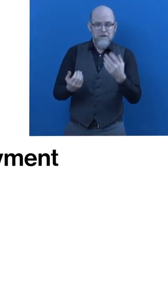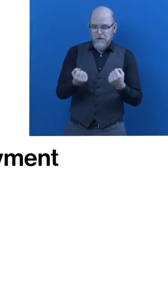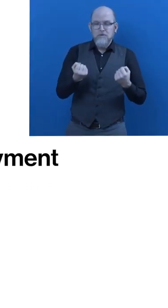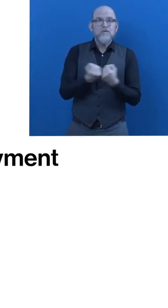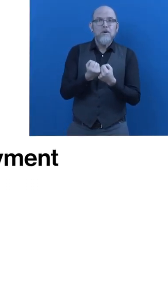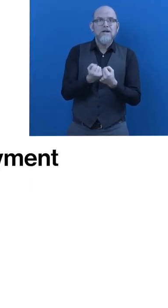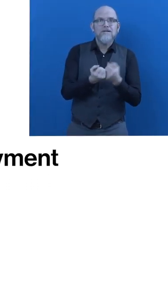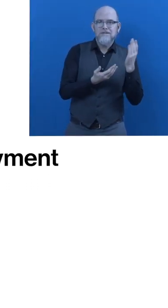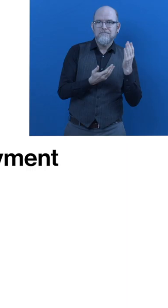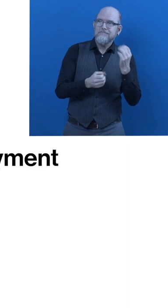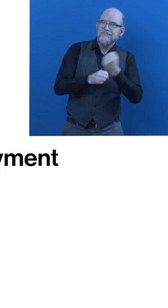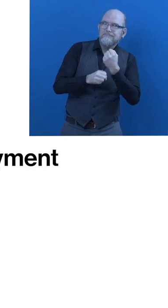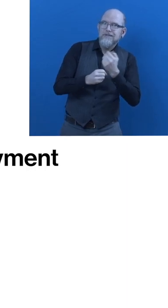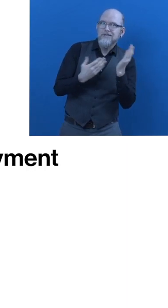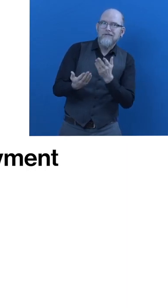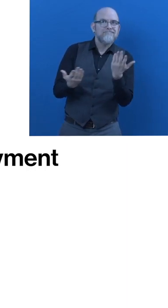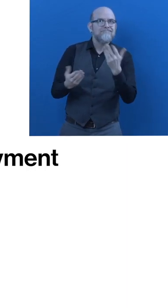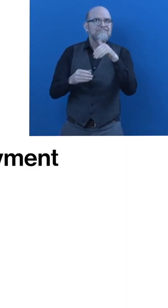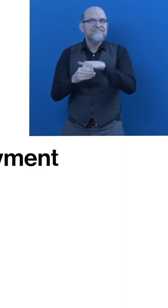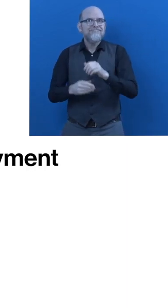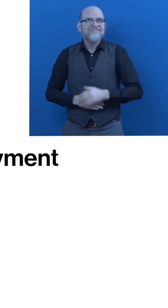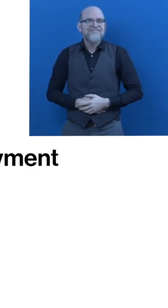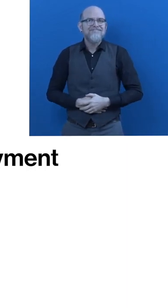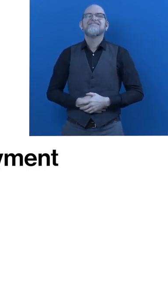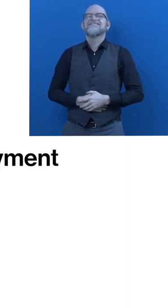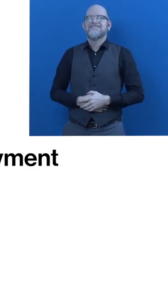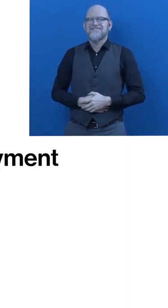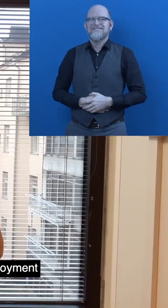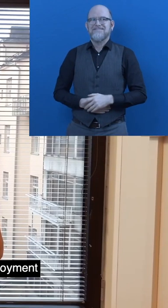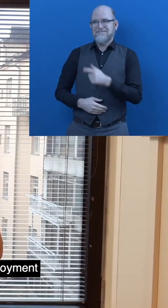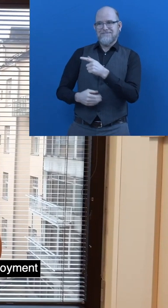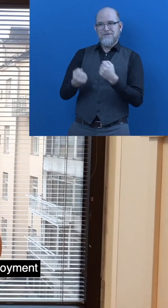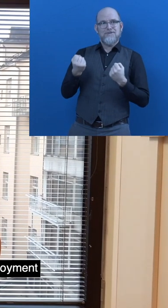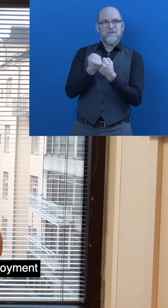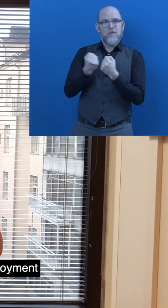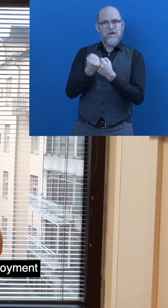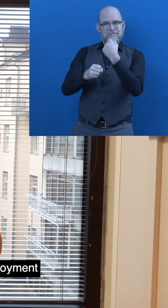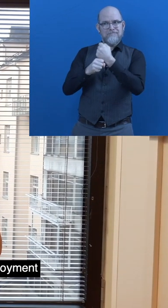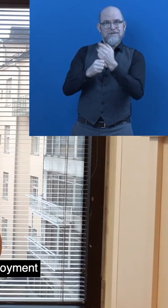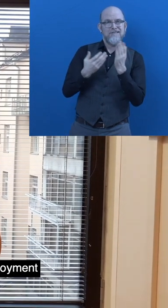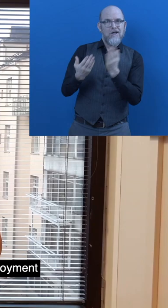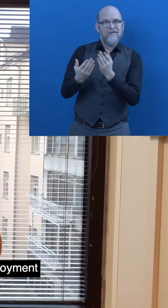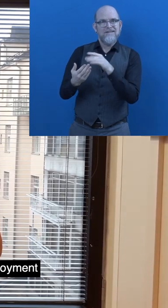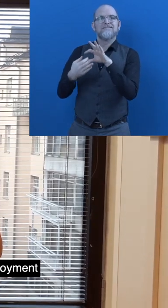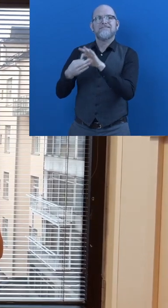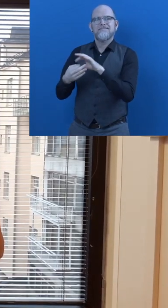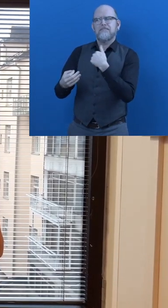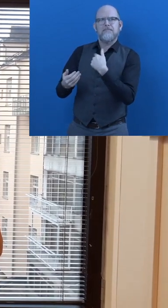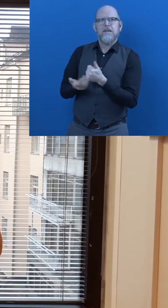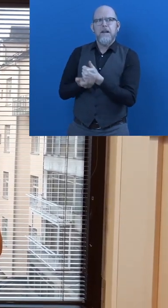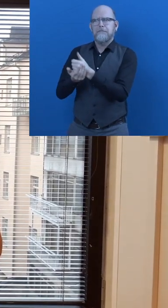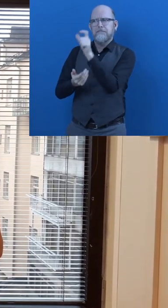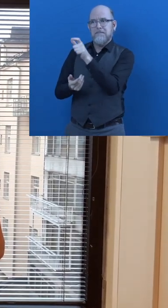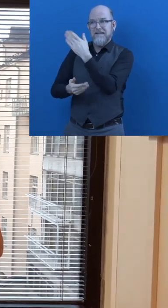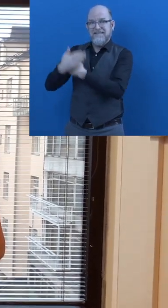What is Supported Employment Service about? Sami Niemiout. The Supported Employment Service enables employment for